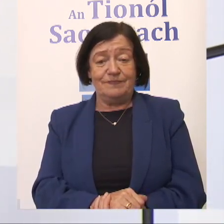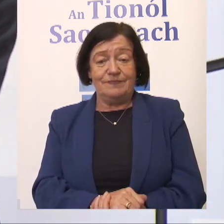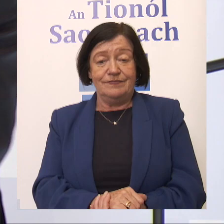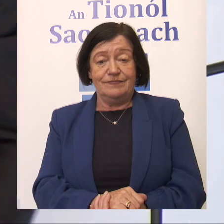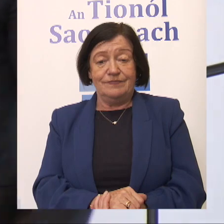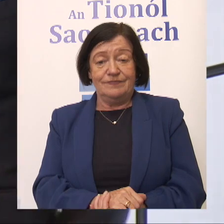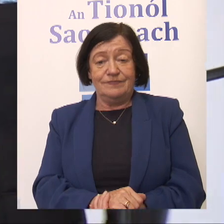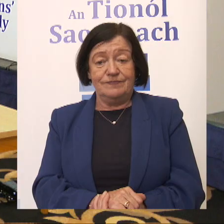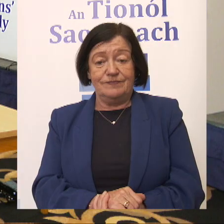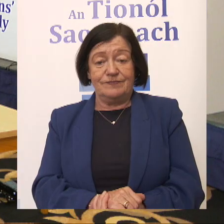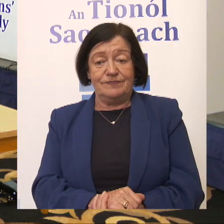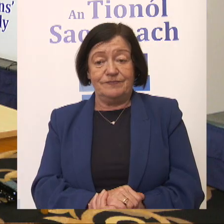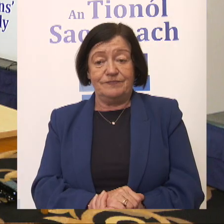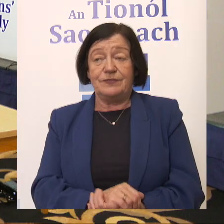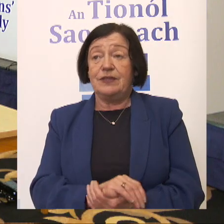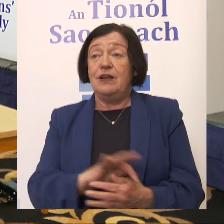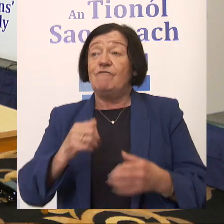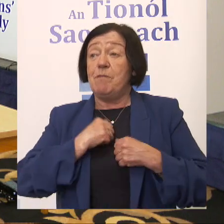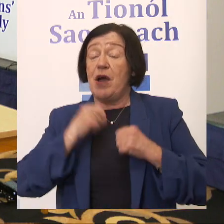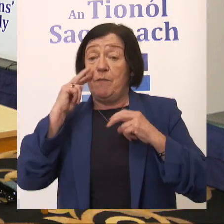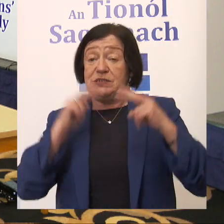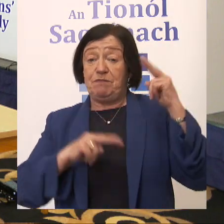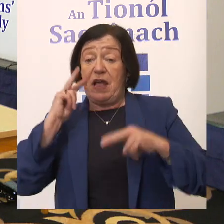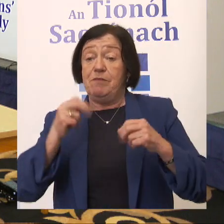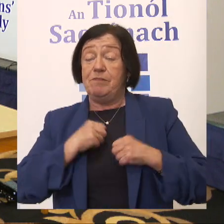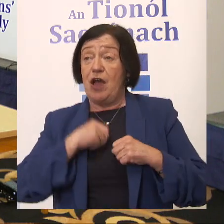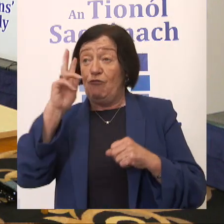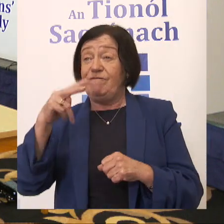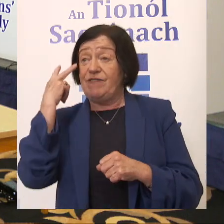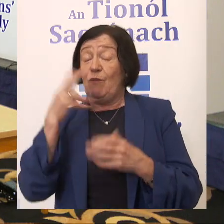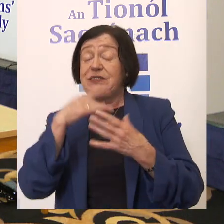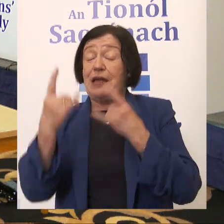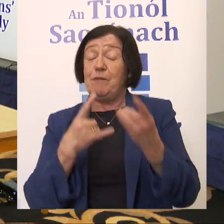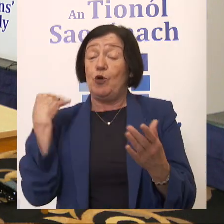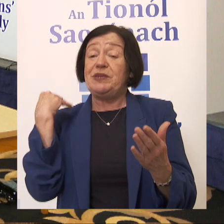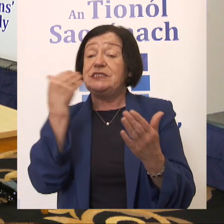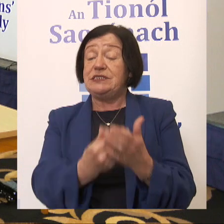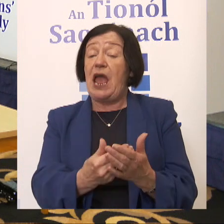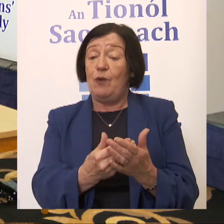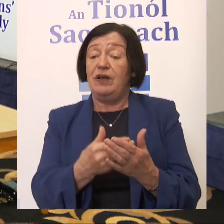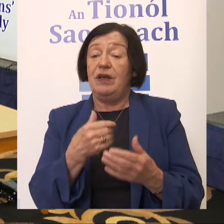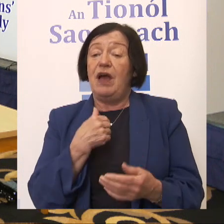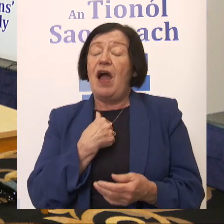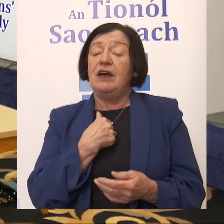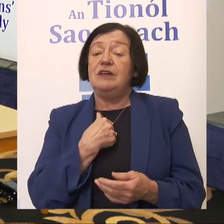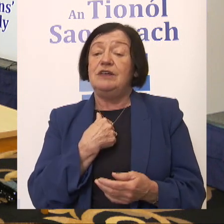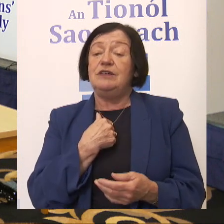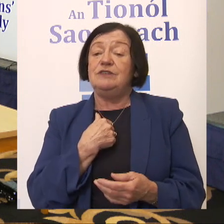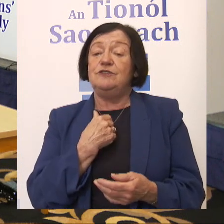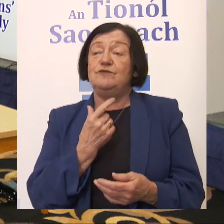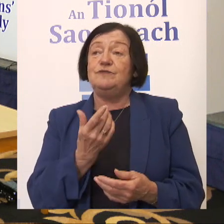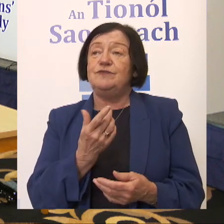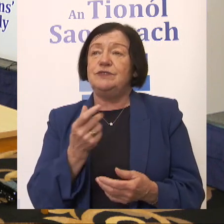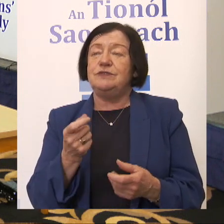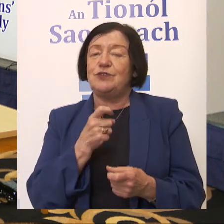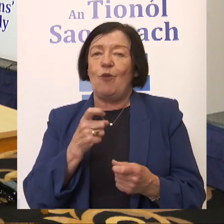So, from my perspective, in terms of my reflections on what has happened to date, I've just been so, so